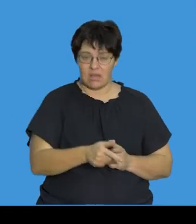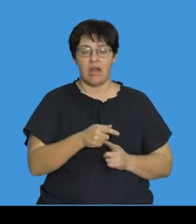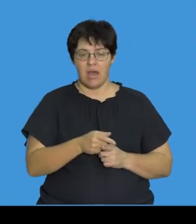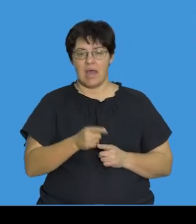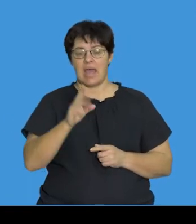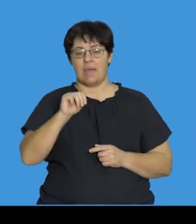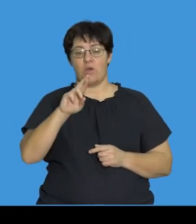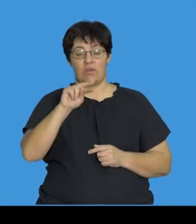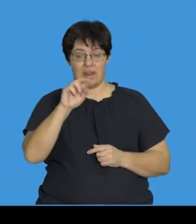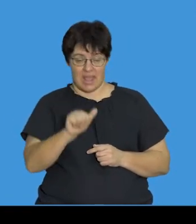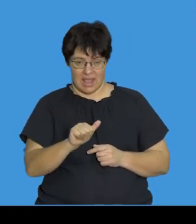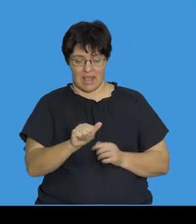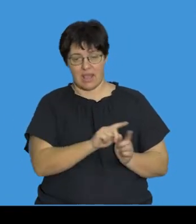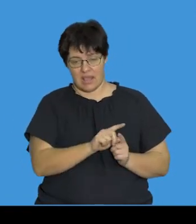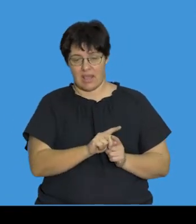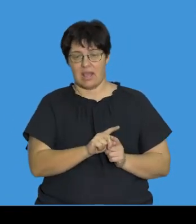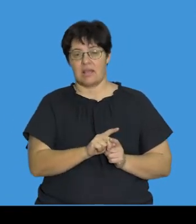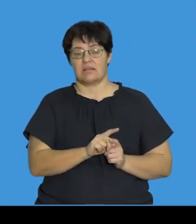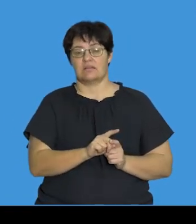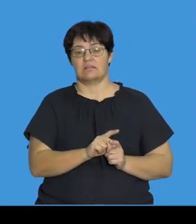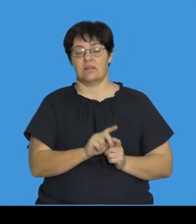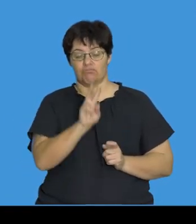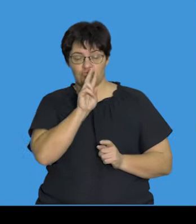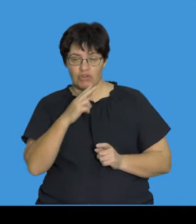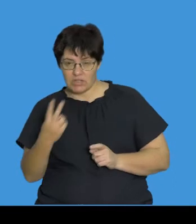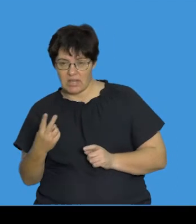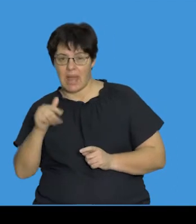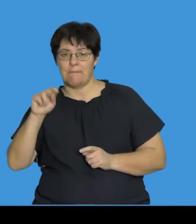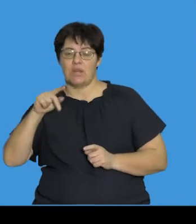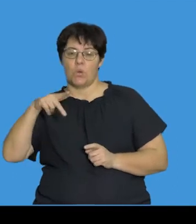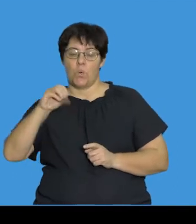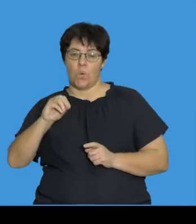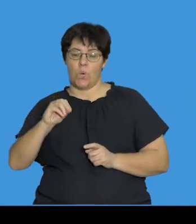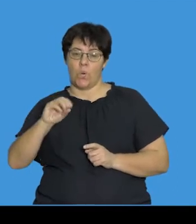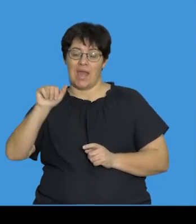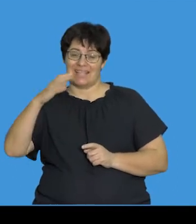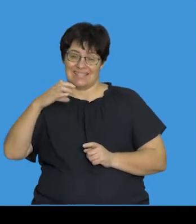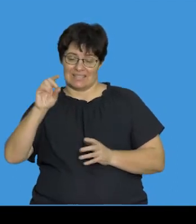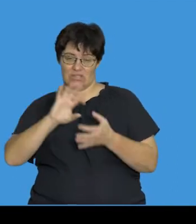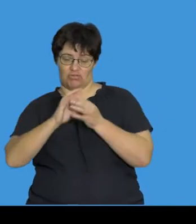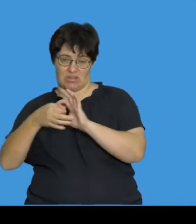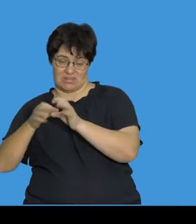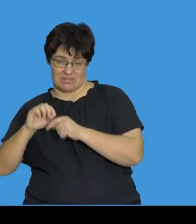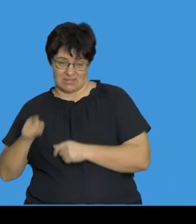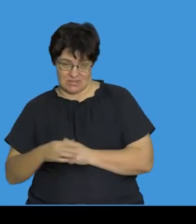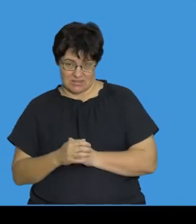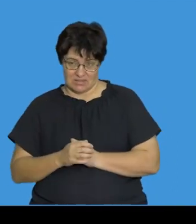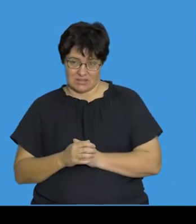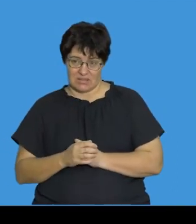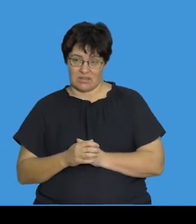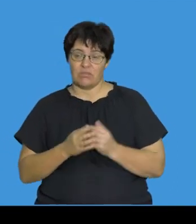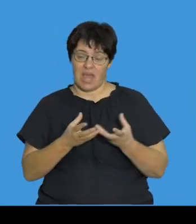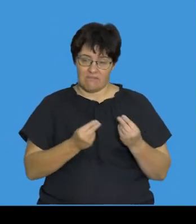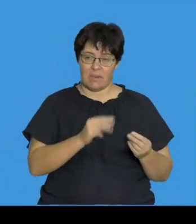turn is then translated into an amino acid chain. So when we look at this DNA sequence, produces a chain